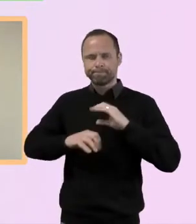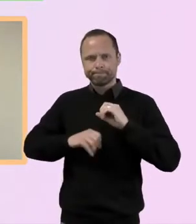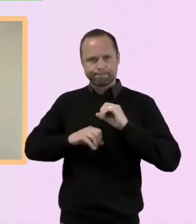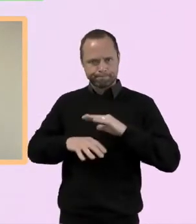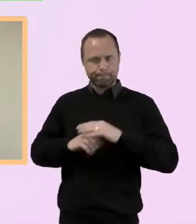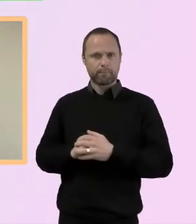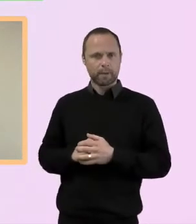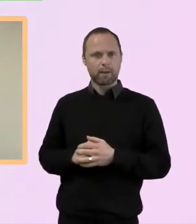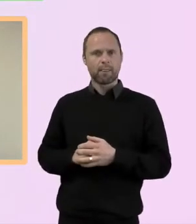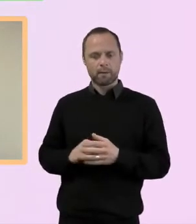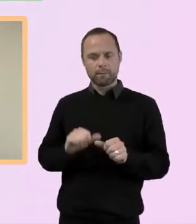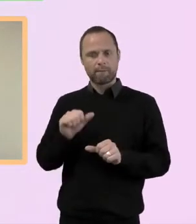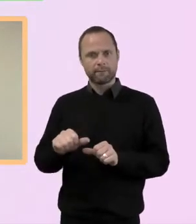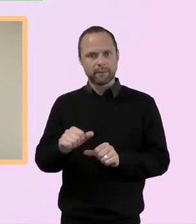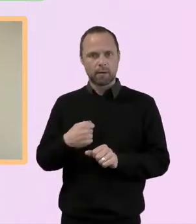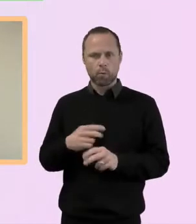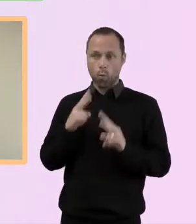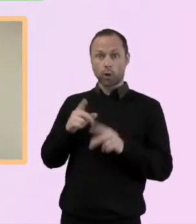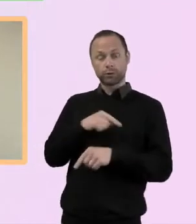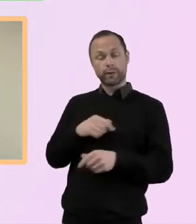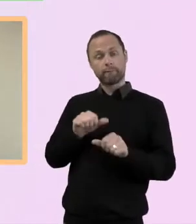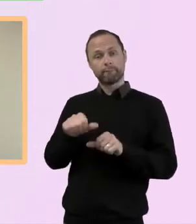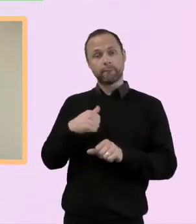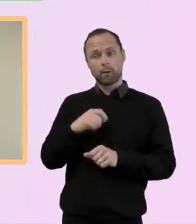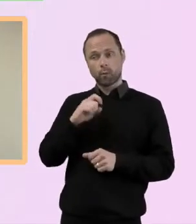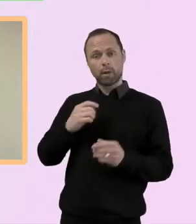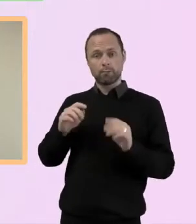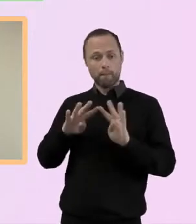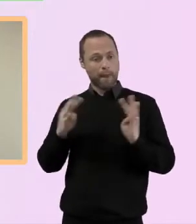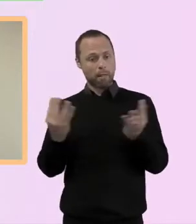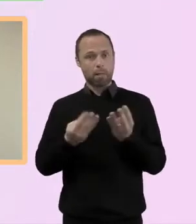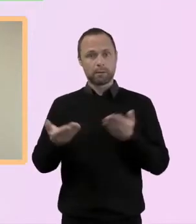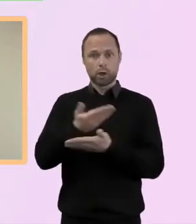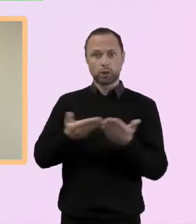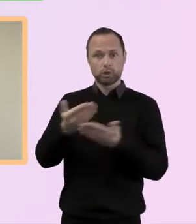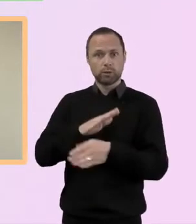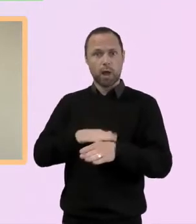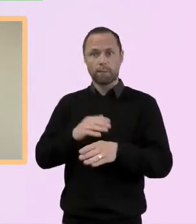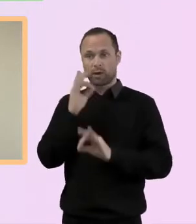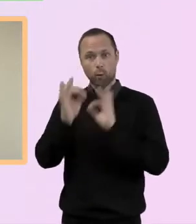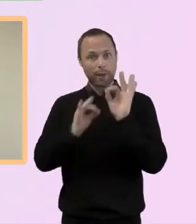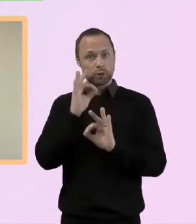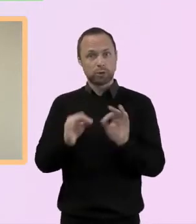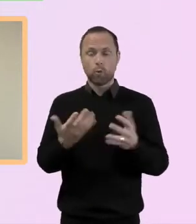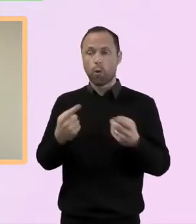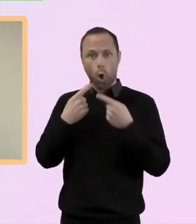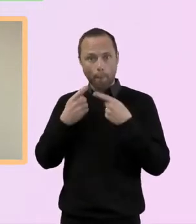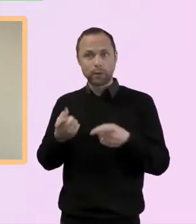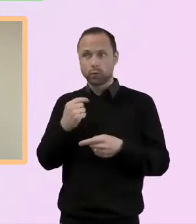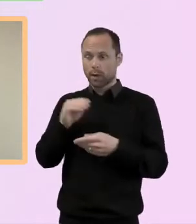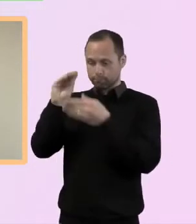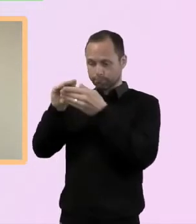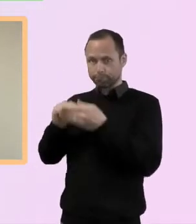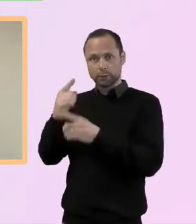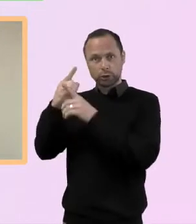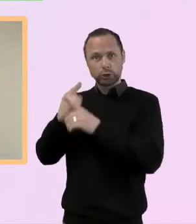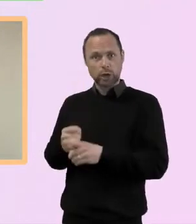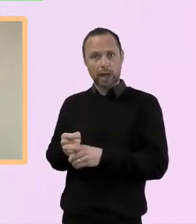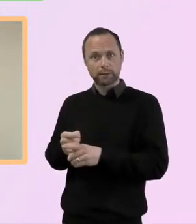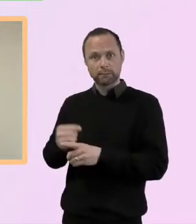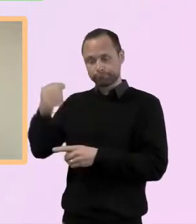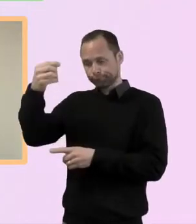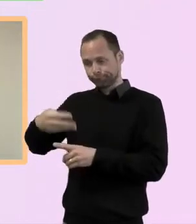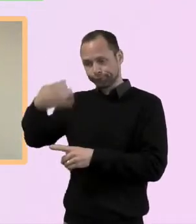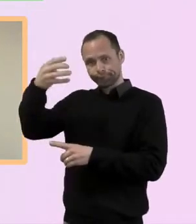If you have a question or a comment that you'd like to make, please do so in the chat box. We'll be